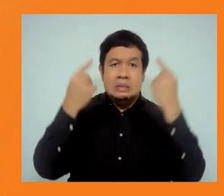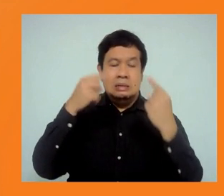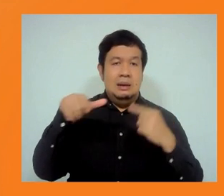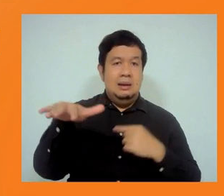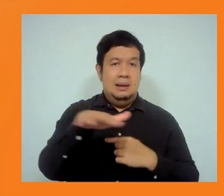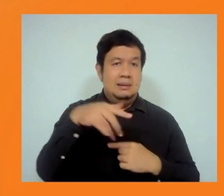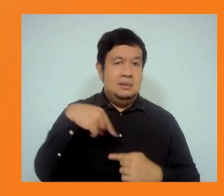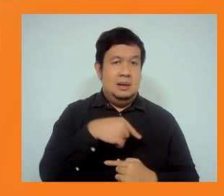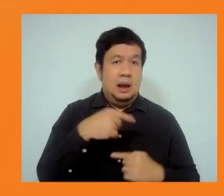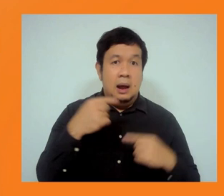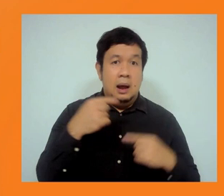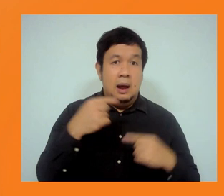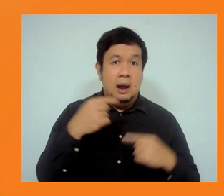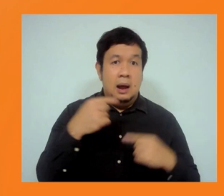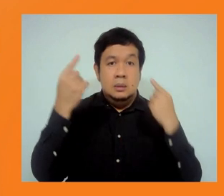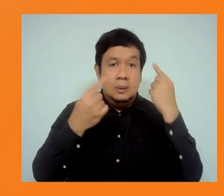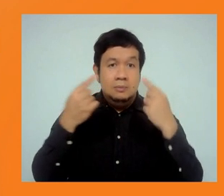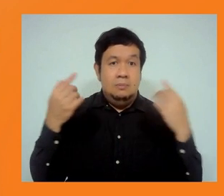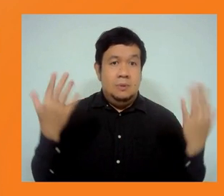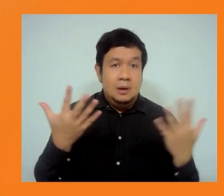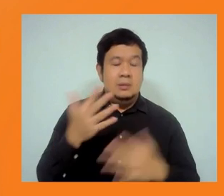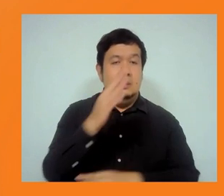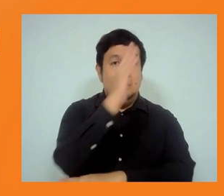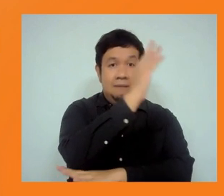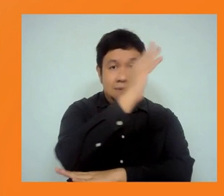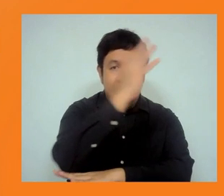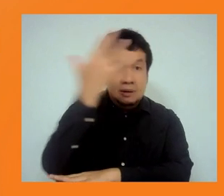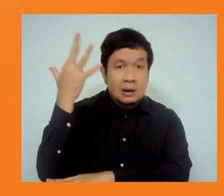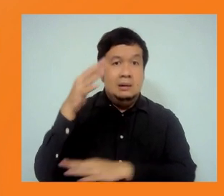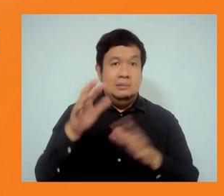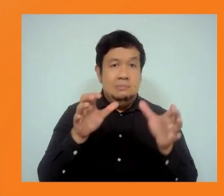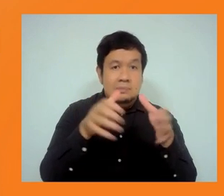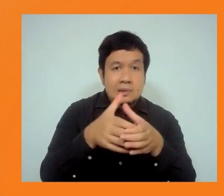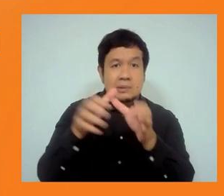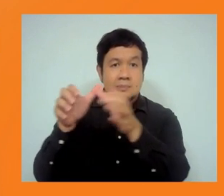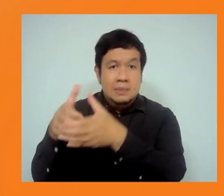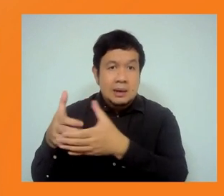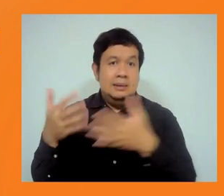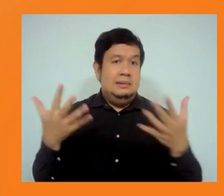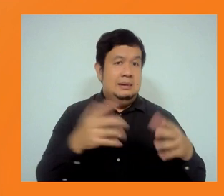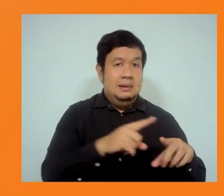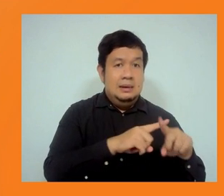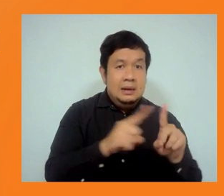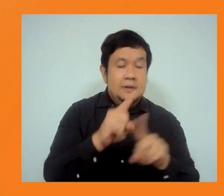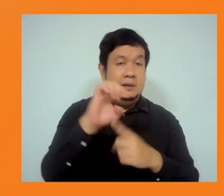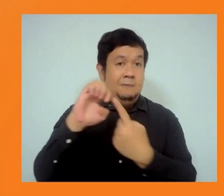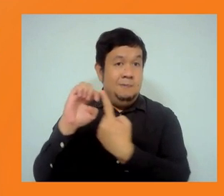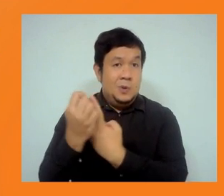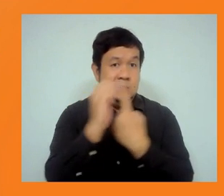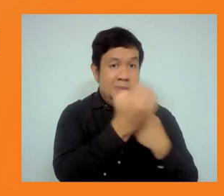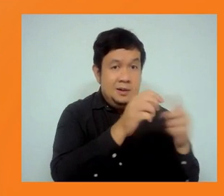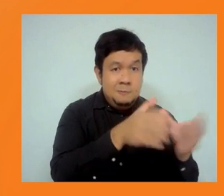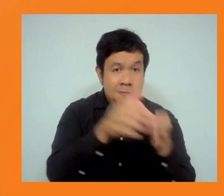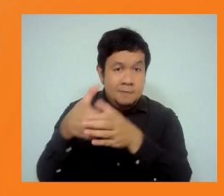Bangalore municipality, environmental and urban experts are all pushed into a state of complete